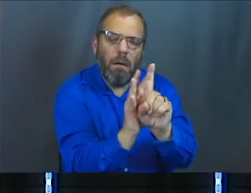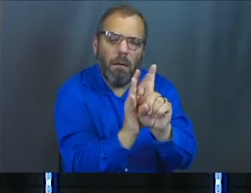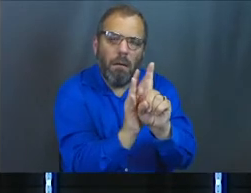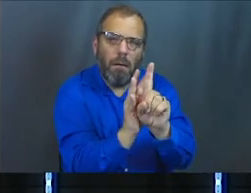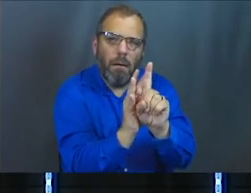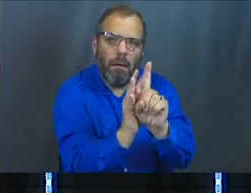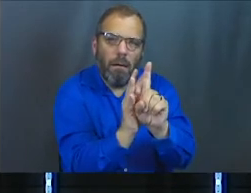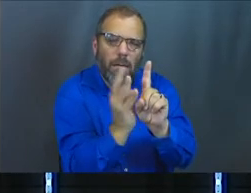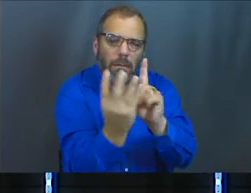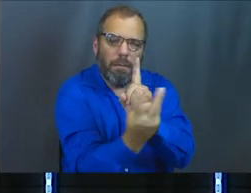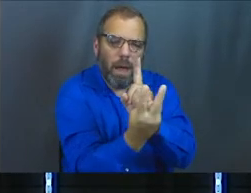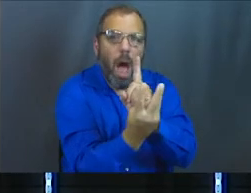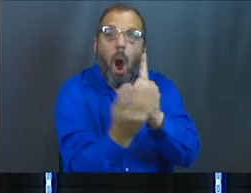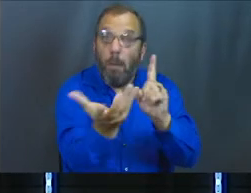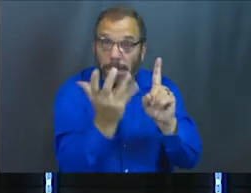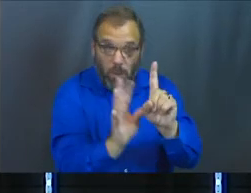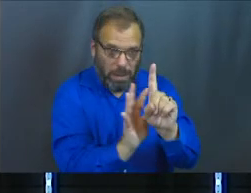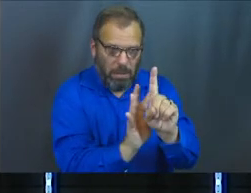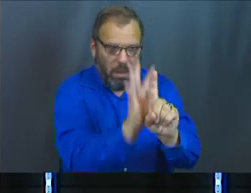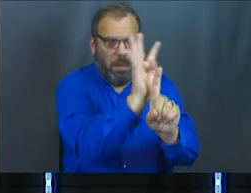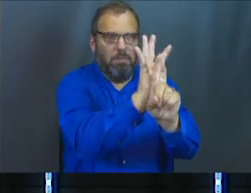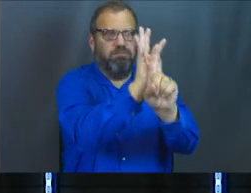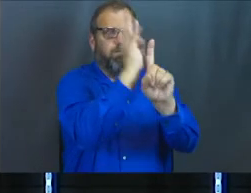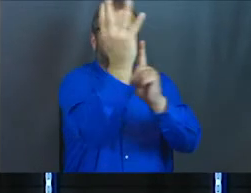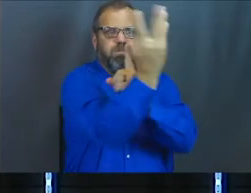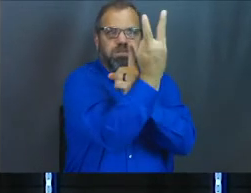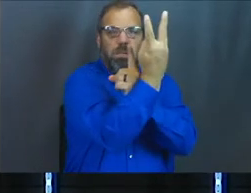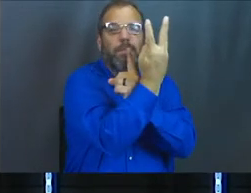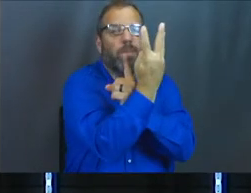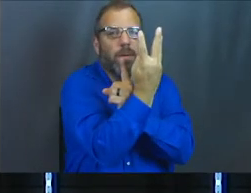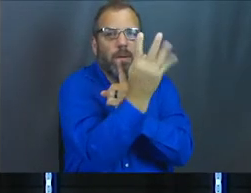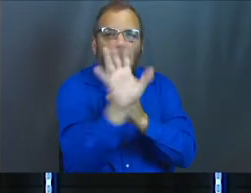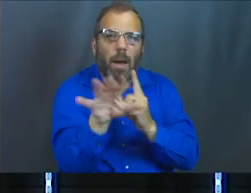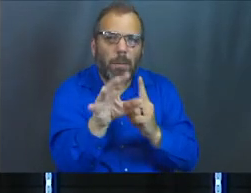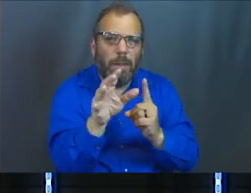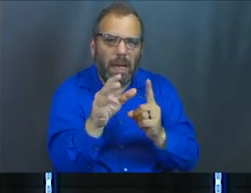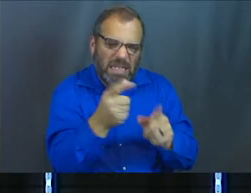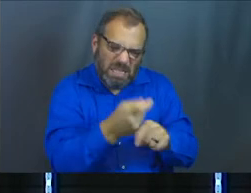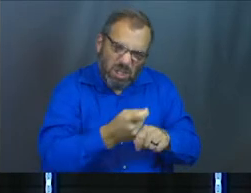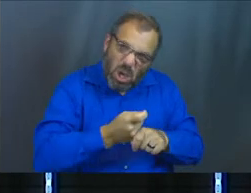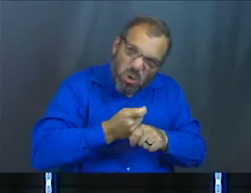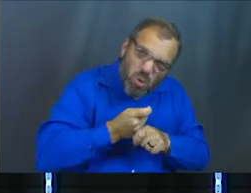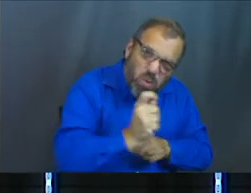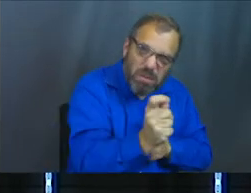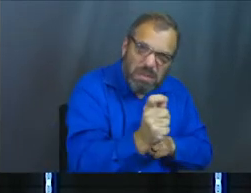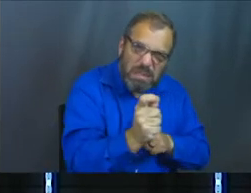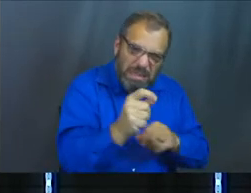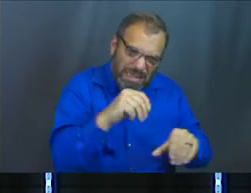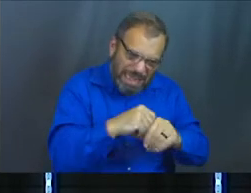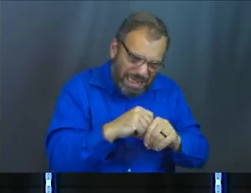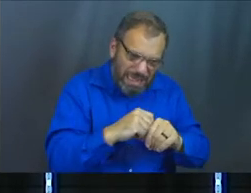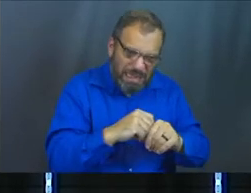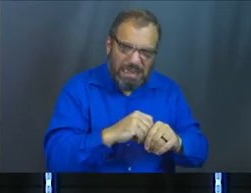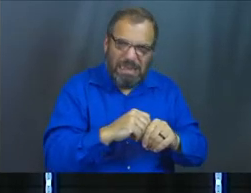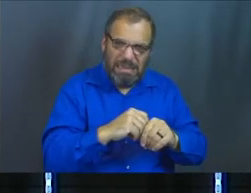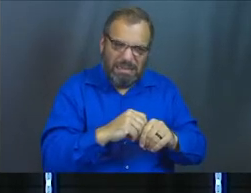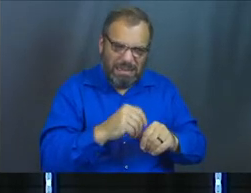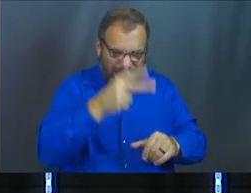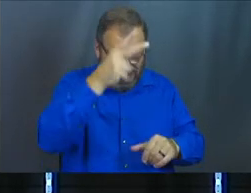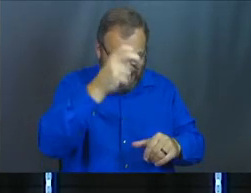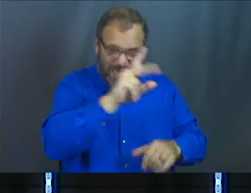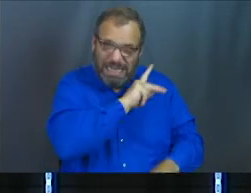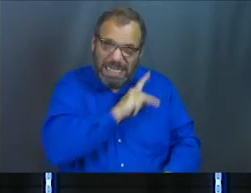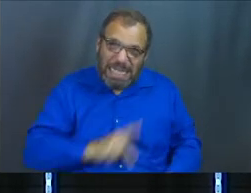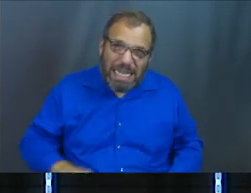And maybe you wish the hedge was higher in your life. But you need to know the cruelty that exists in the kingdom of darkness